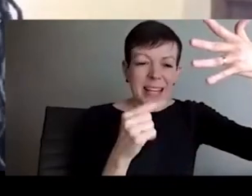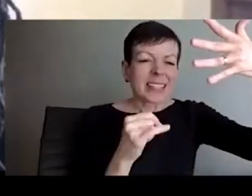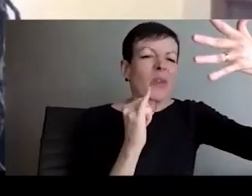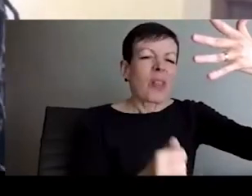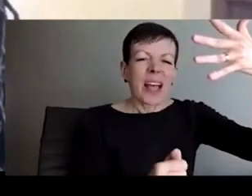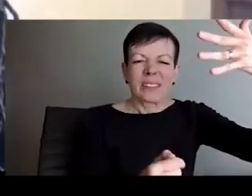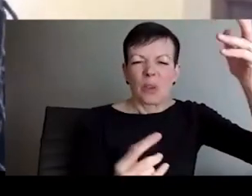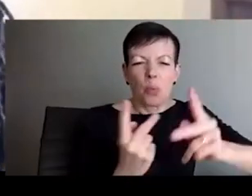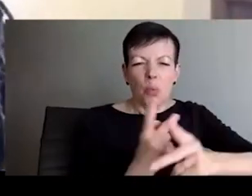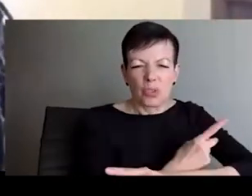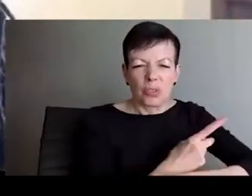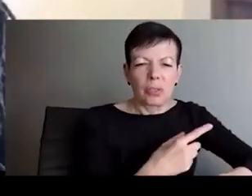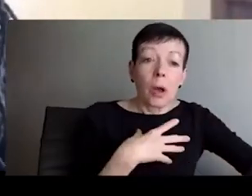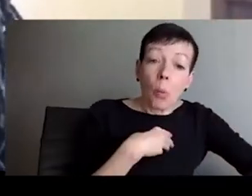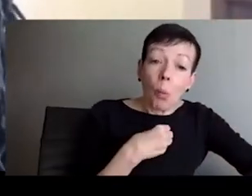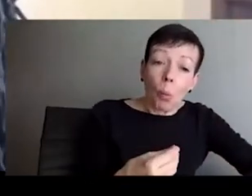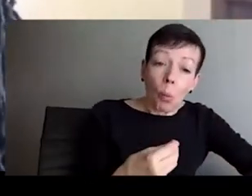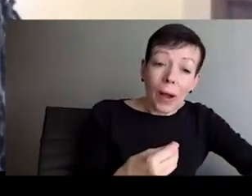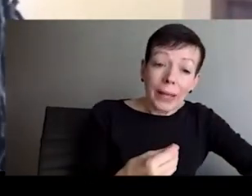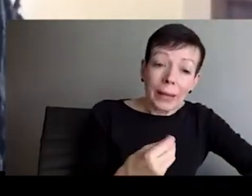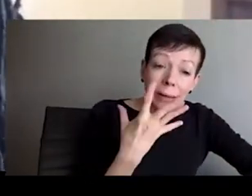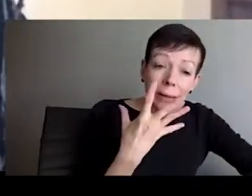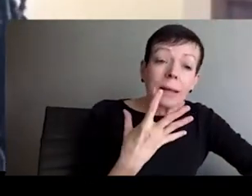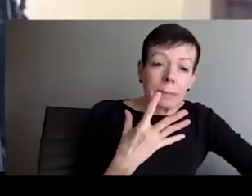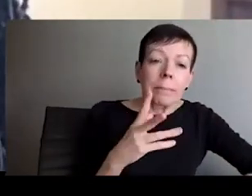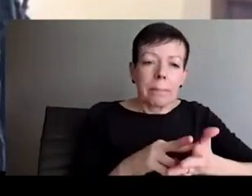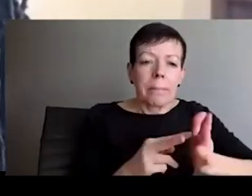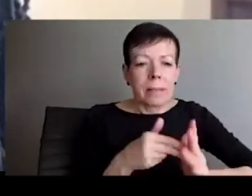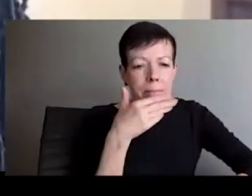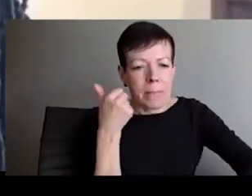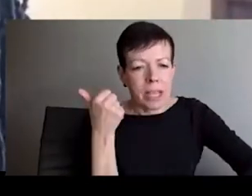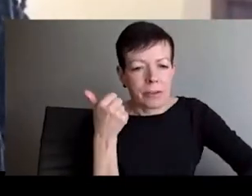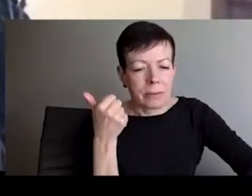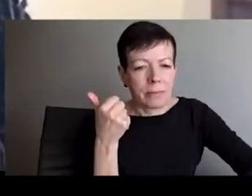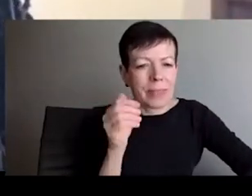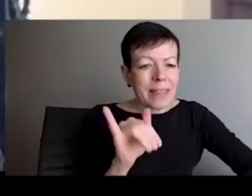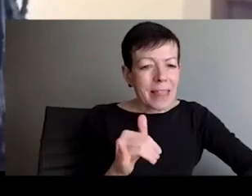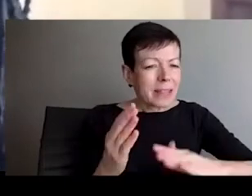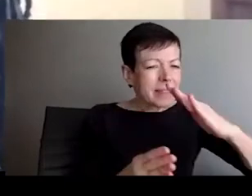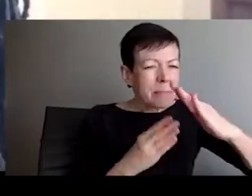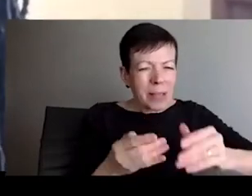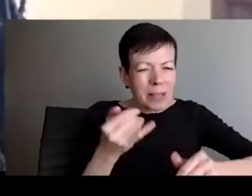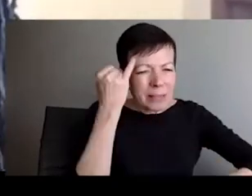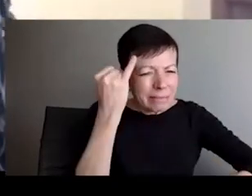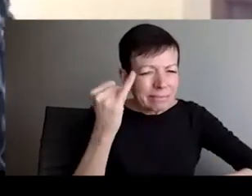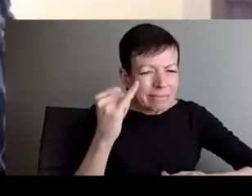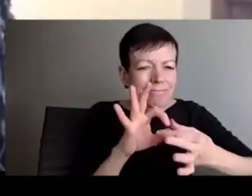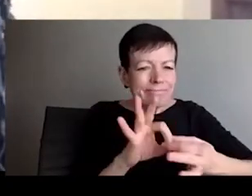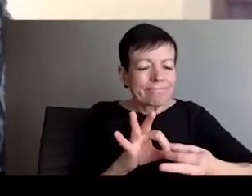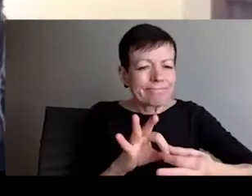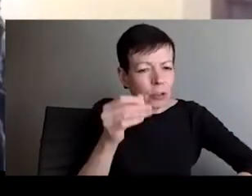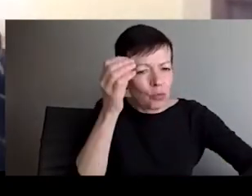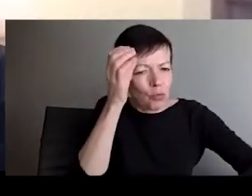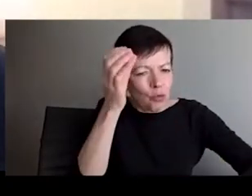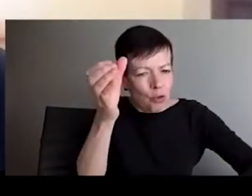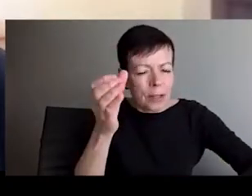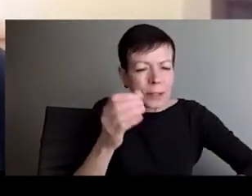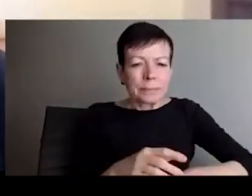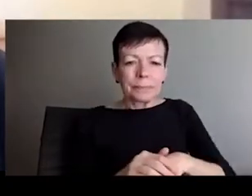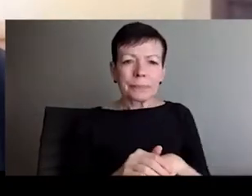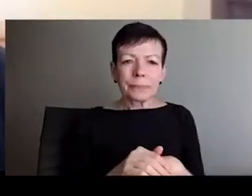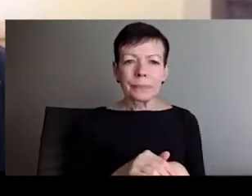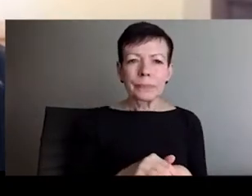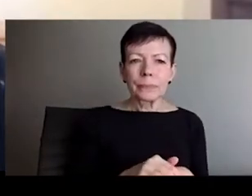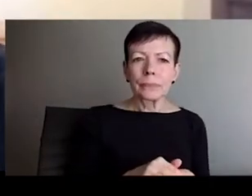here to 2022, how do these same forms of white supremacy emerge today? And then the same forms of